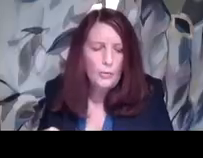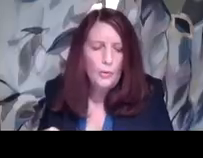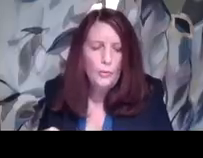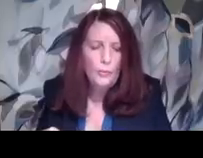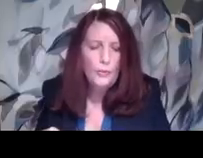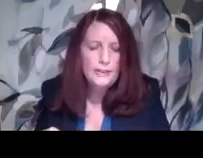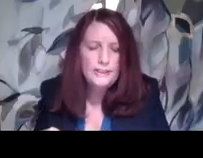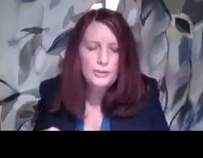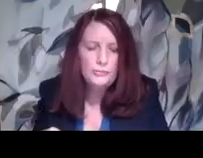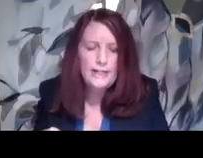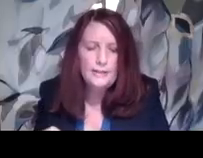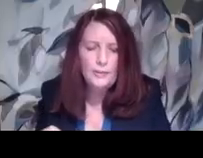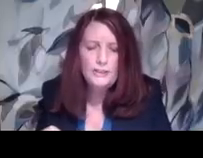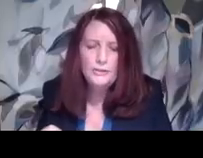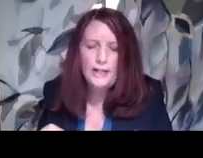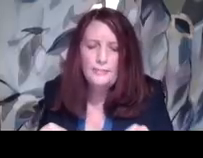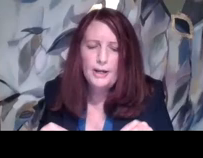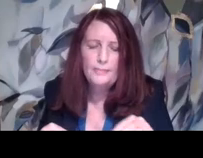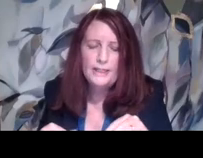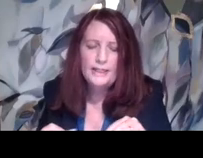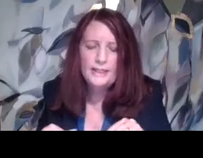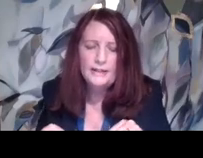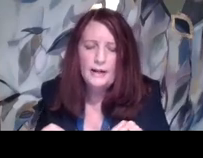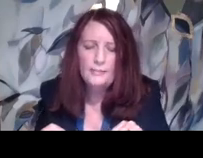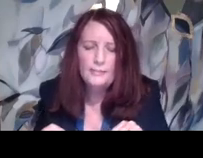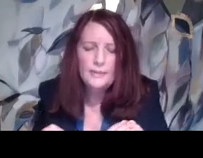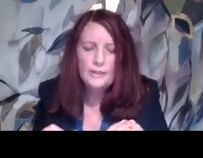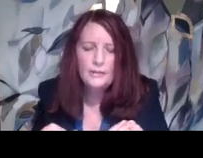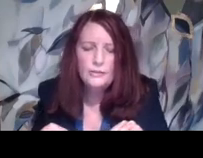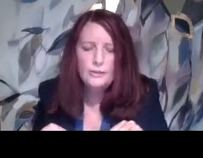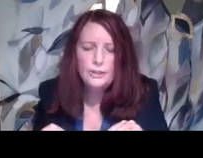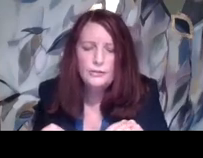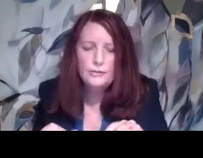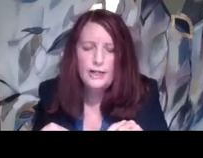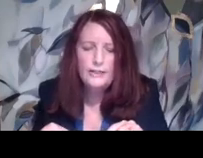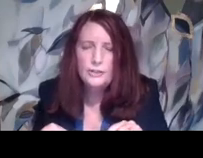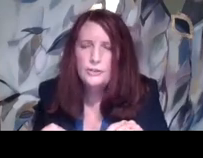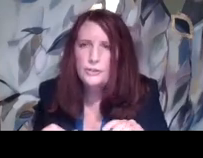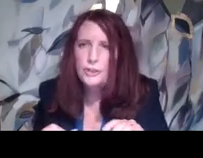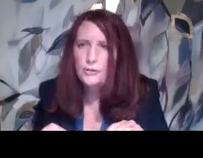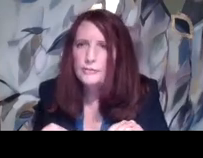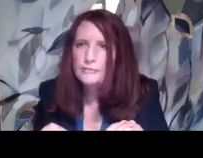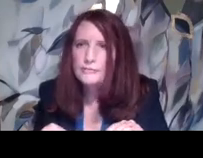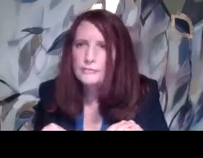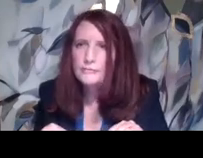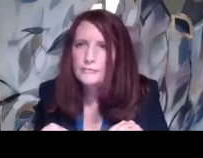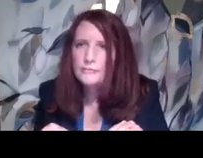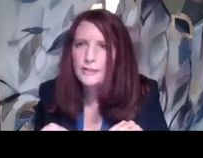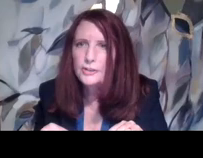Now, what did you like, what did you like about being in cheer, cheer,